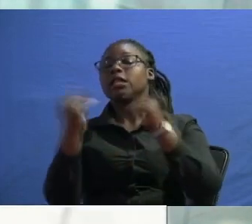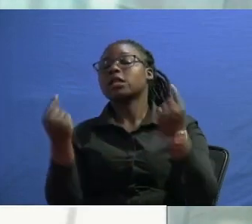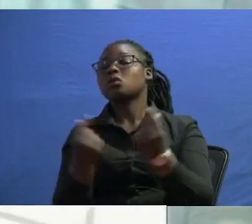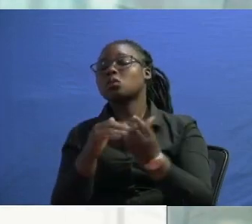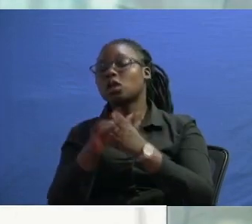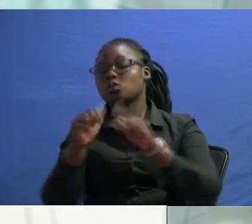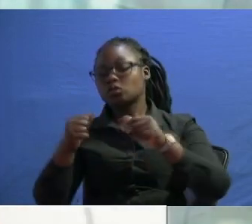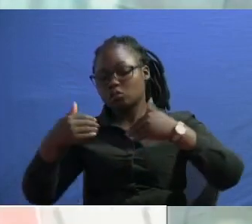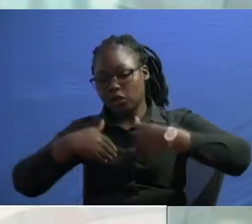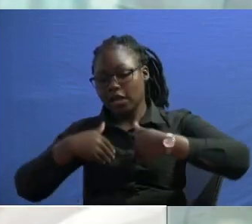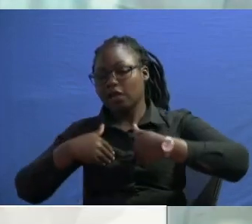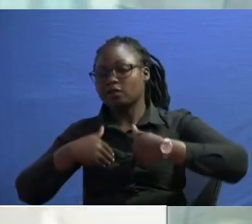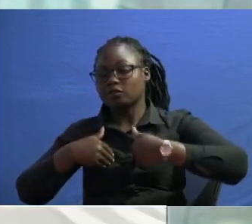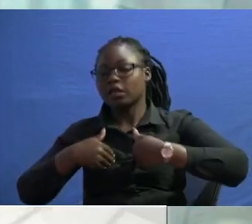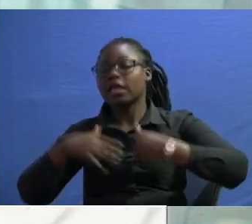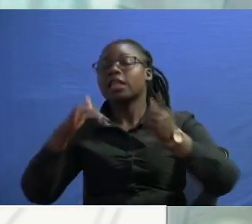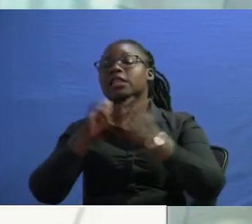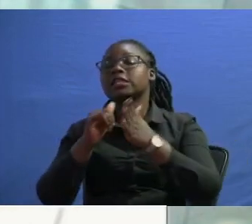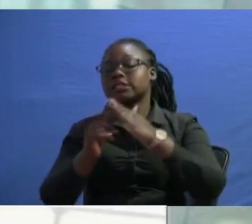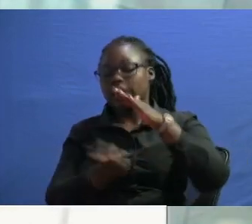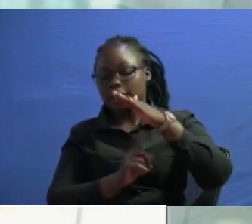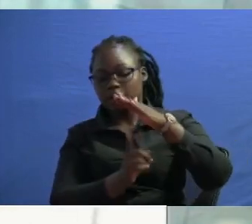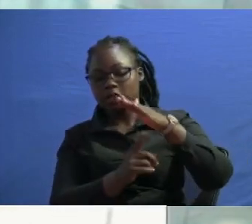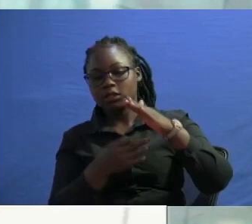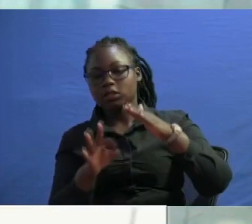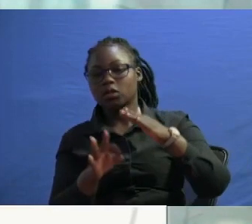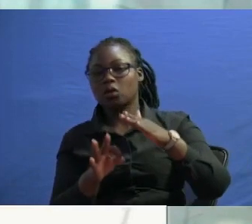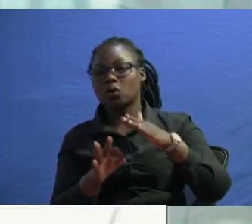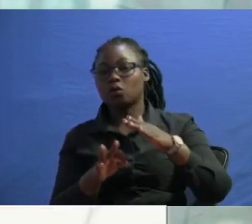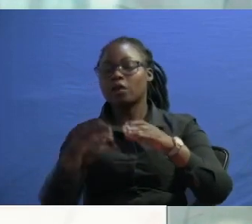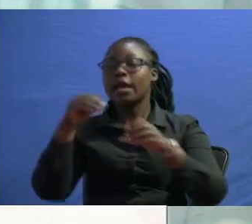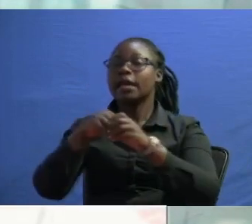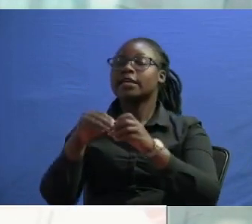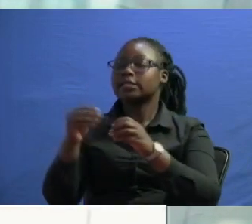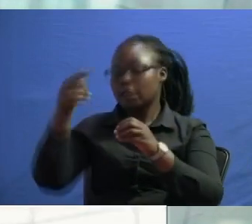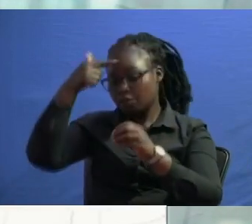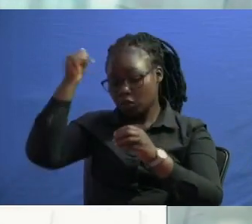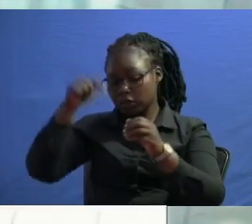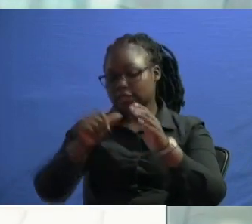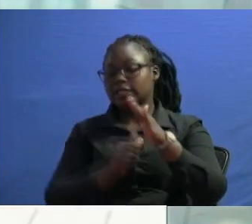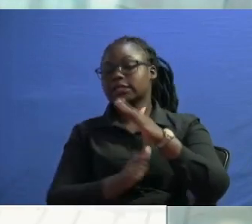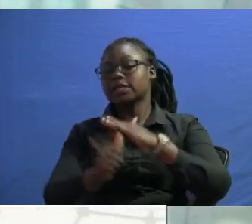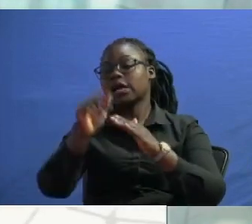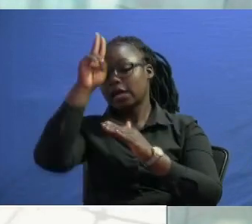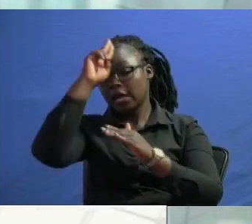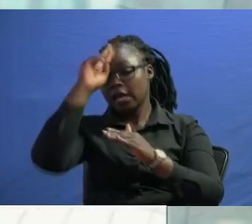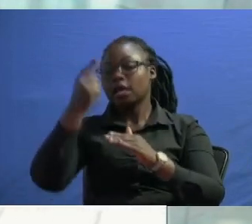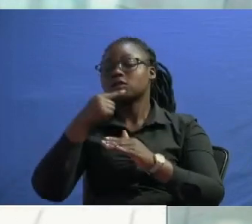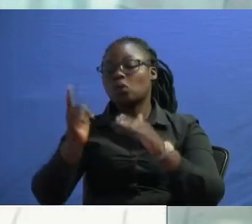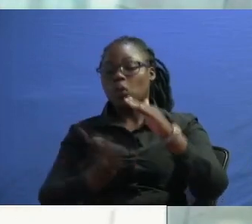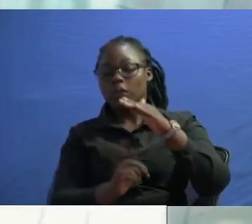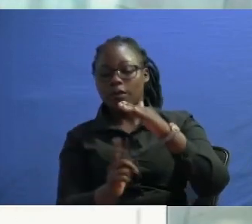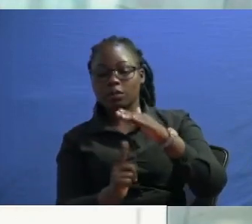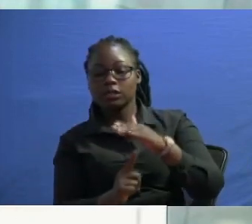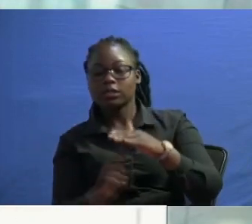have it executed is actually the ministry of uh interior because this one is under police so the ministry has